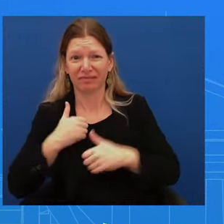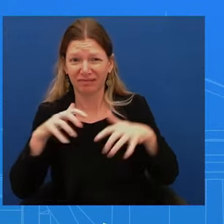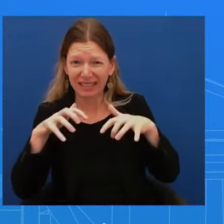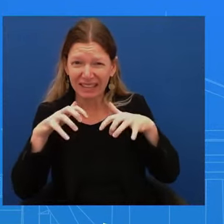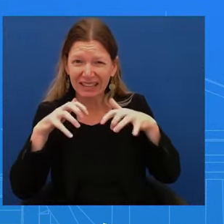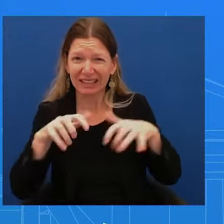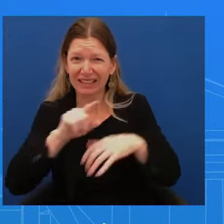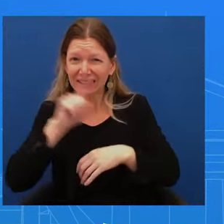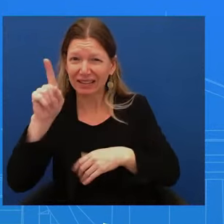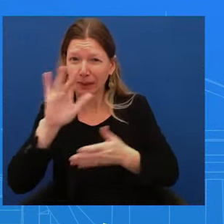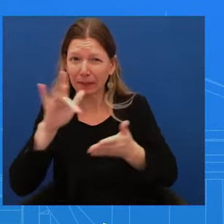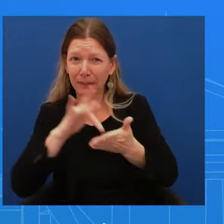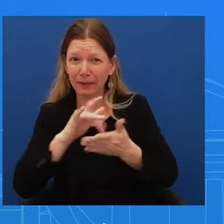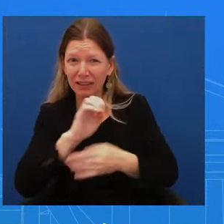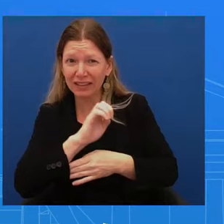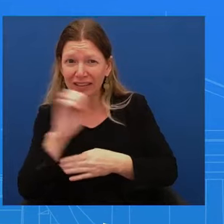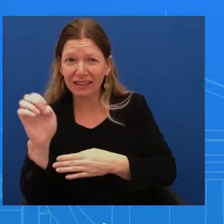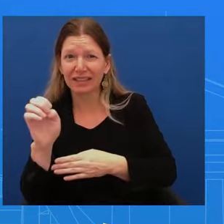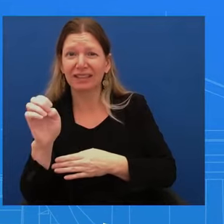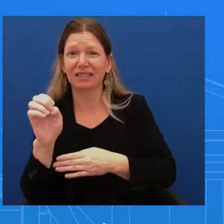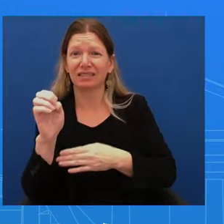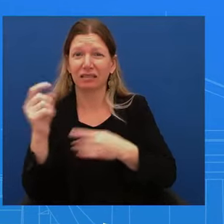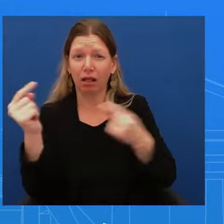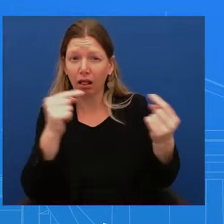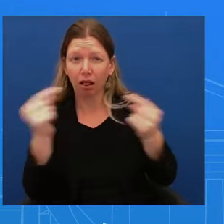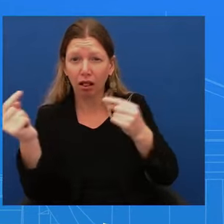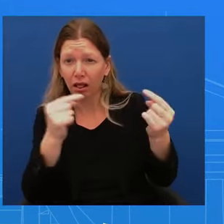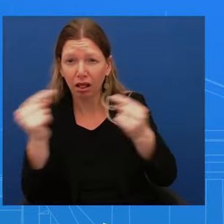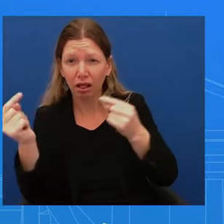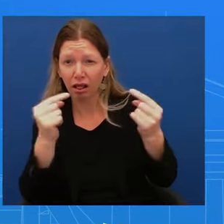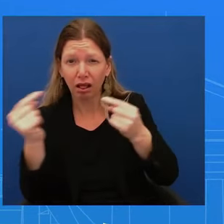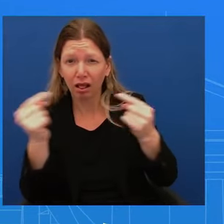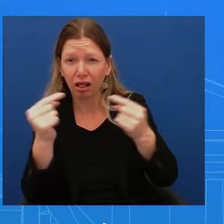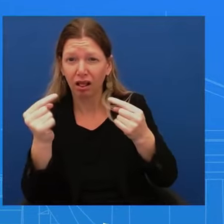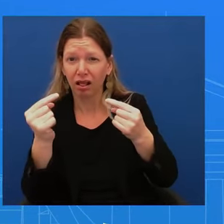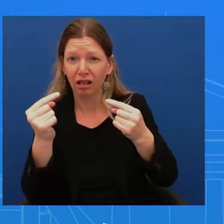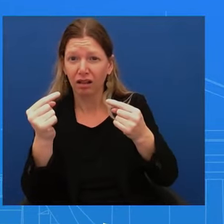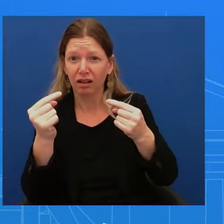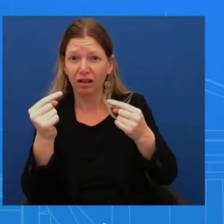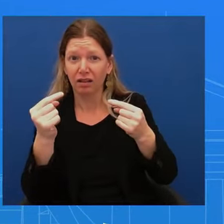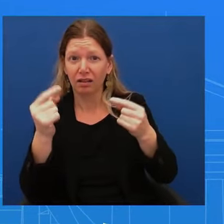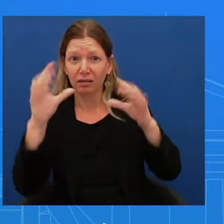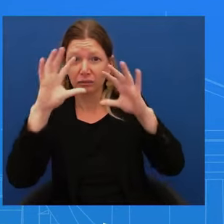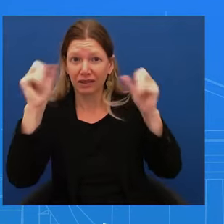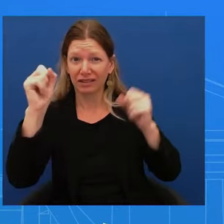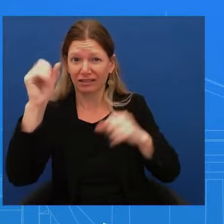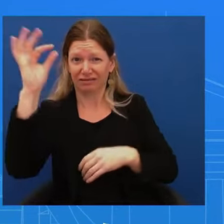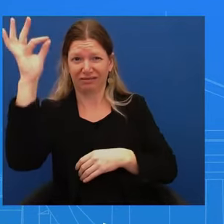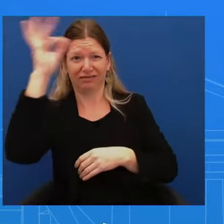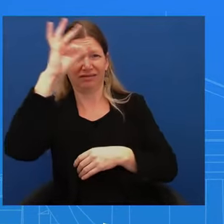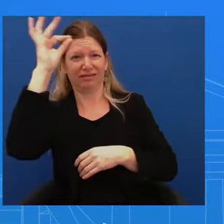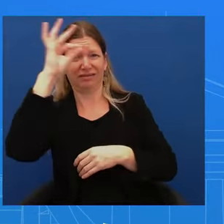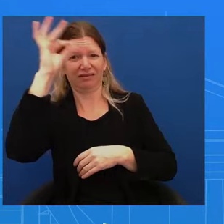is in a hospital bed? Peter, there's a lot to your question, so I want you to bear with me for just a second.